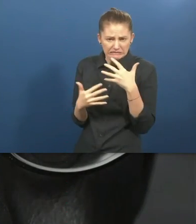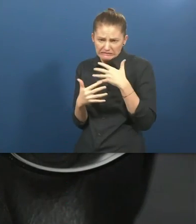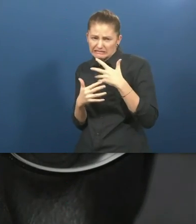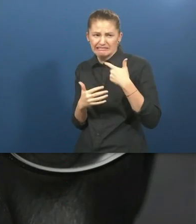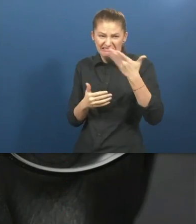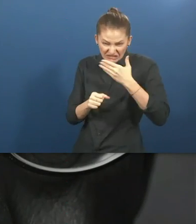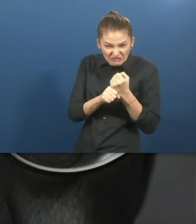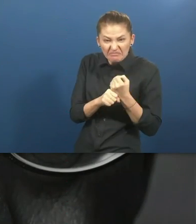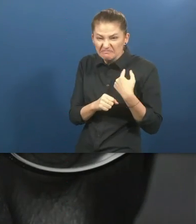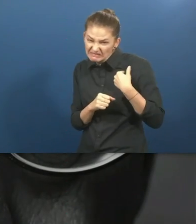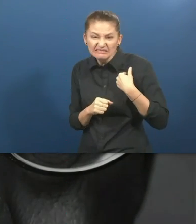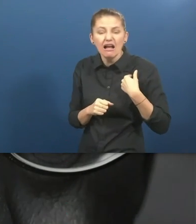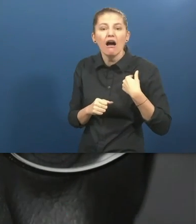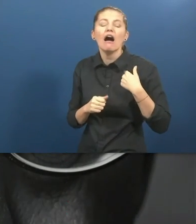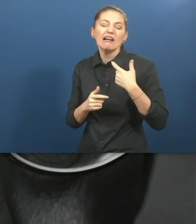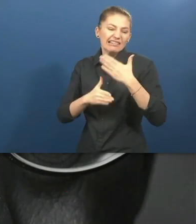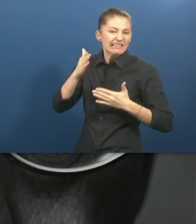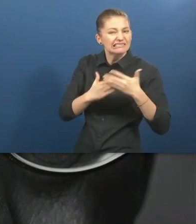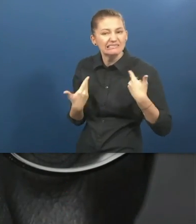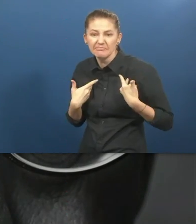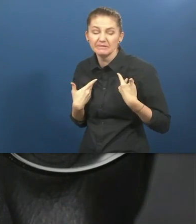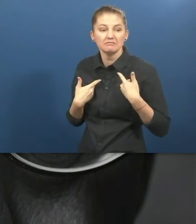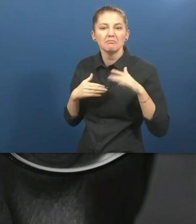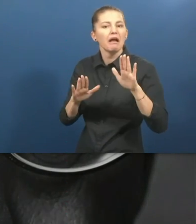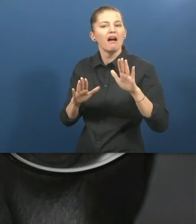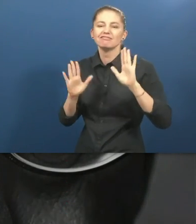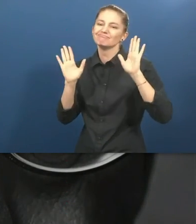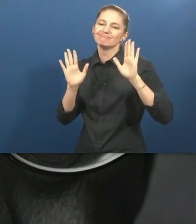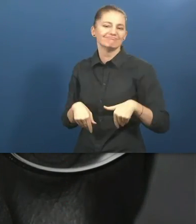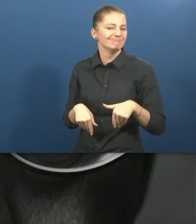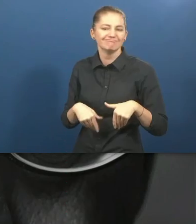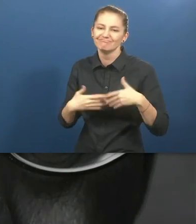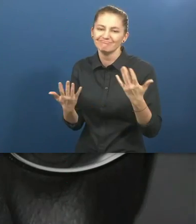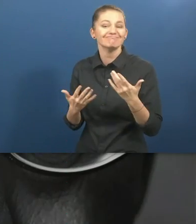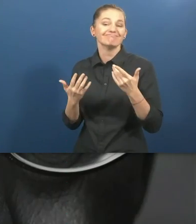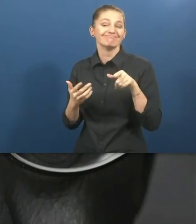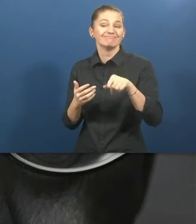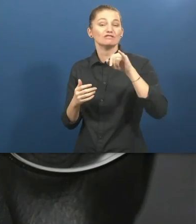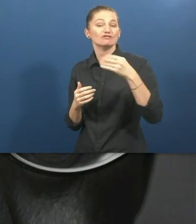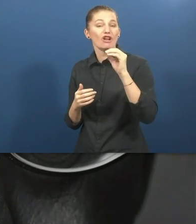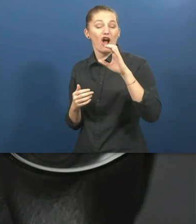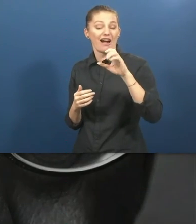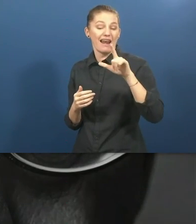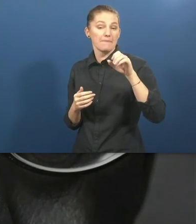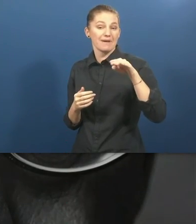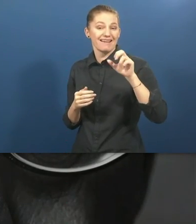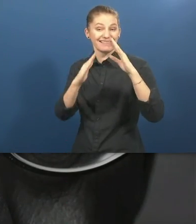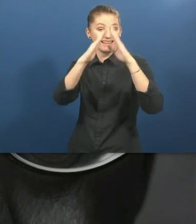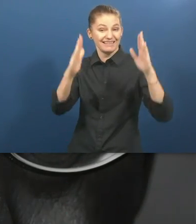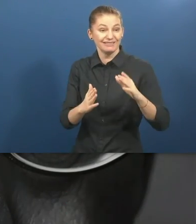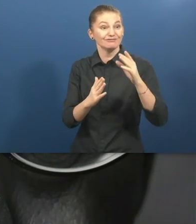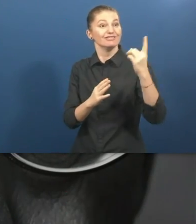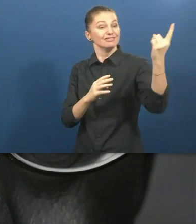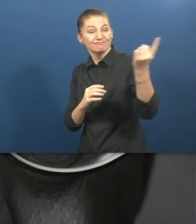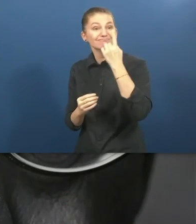because of my deficiencies. So, it was a fear. But then, the course came, the Institute of Jocrement came, everything